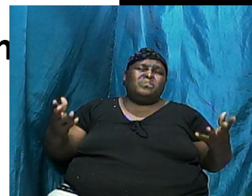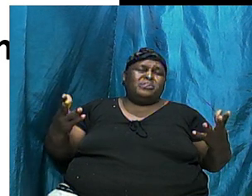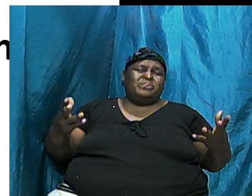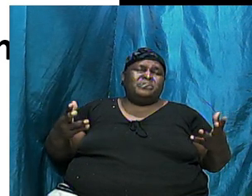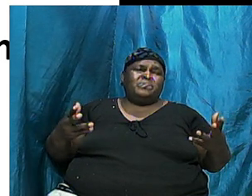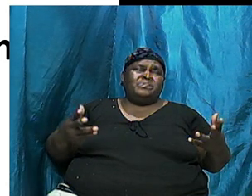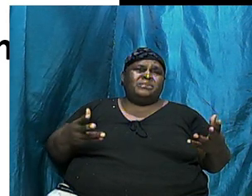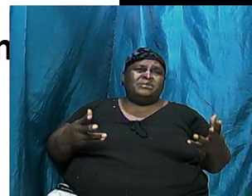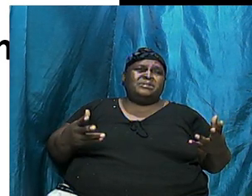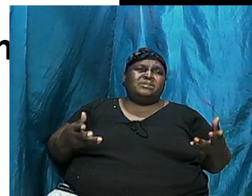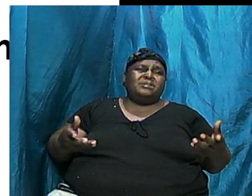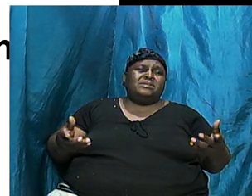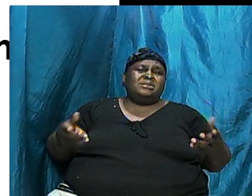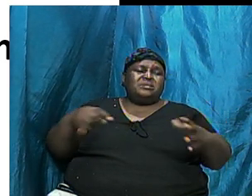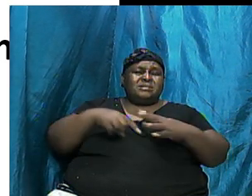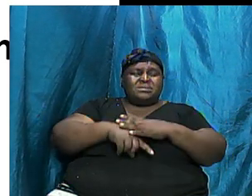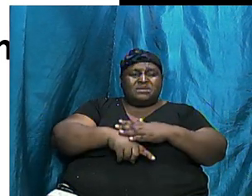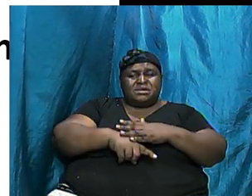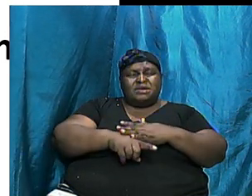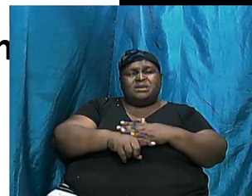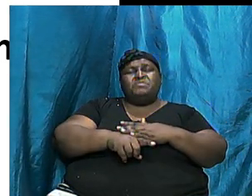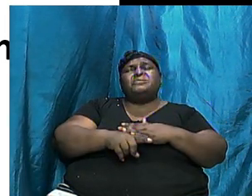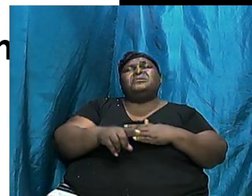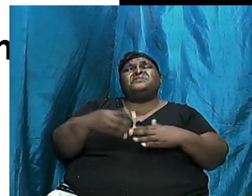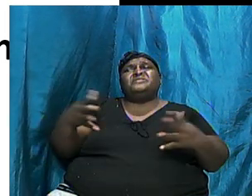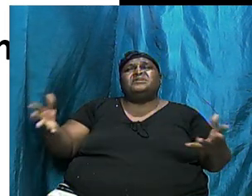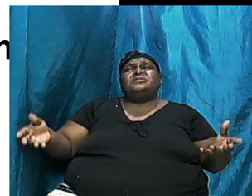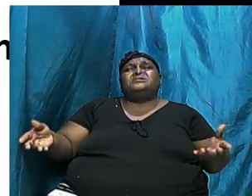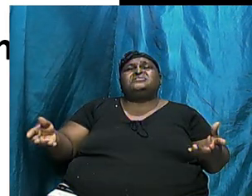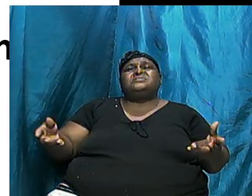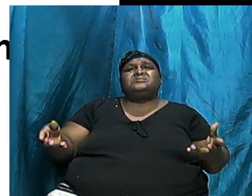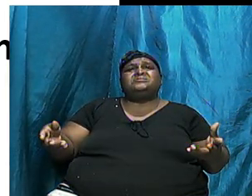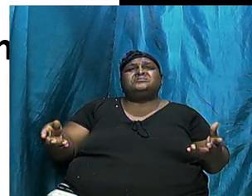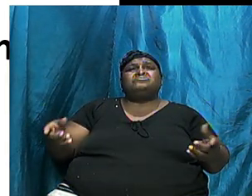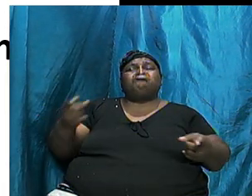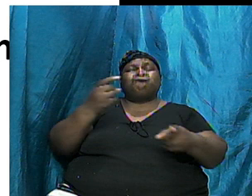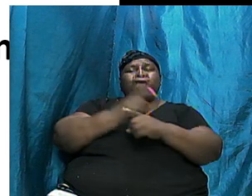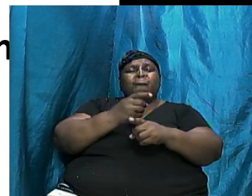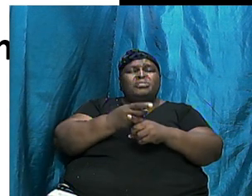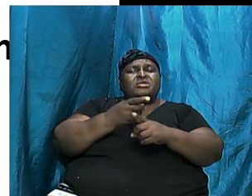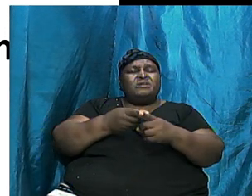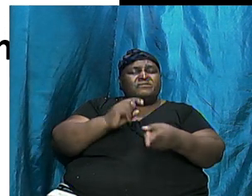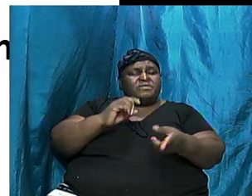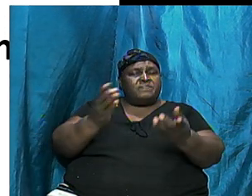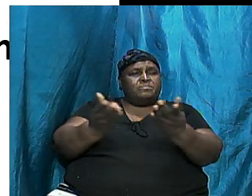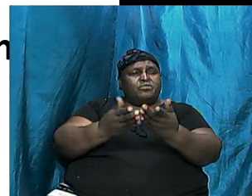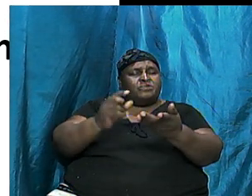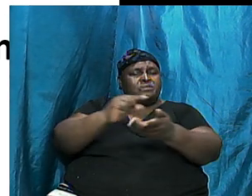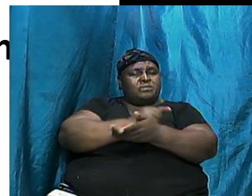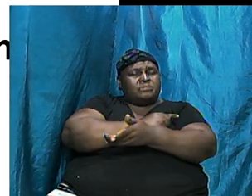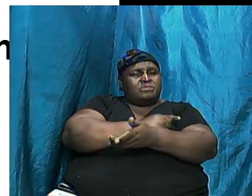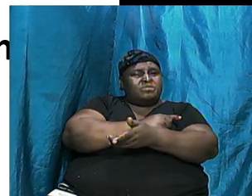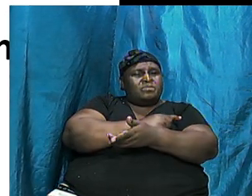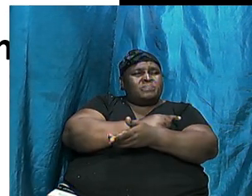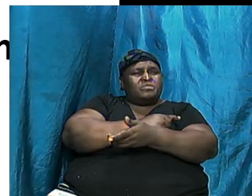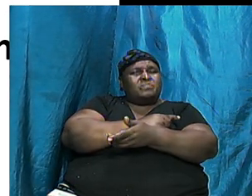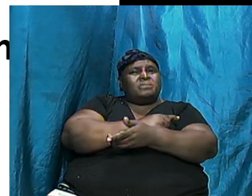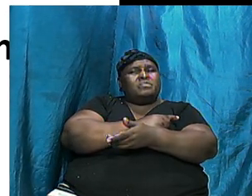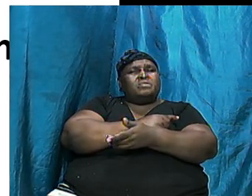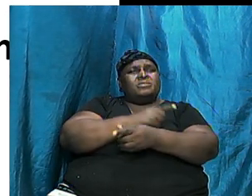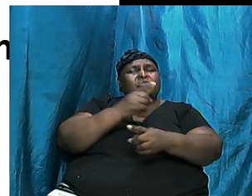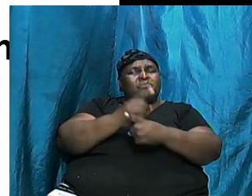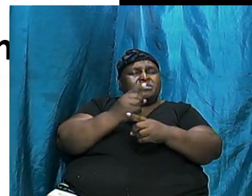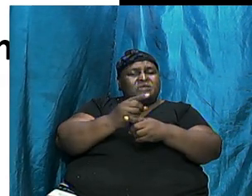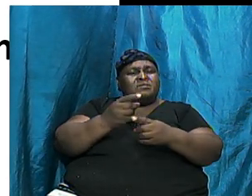coming out at us right from the book of Genesis, right from the book